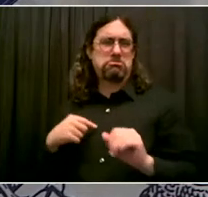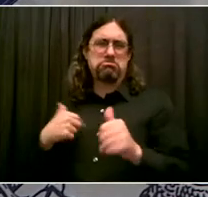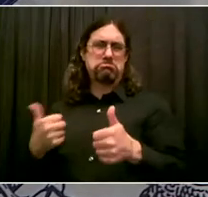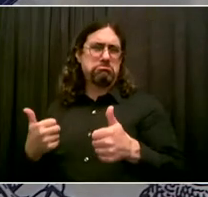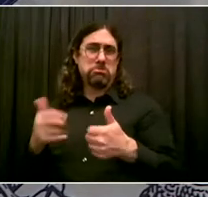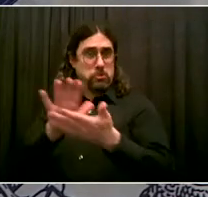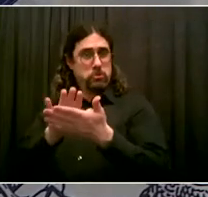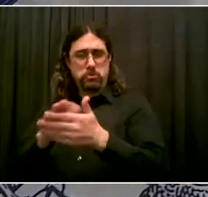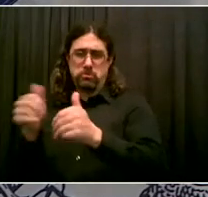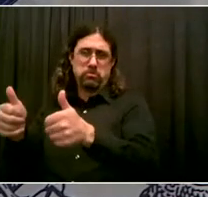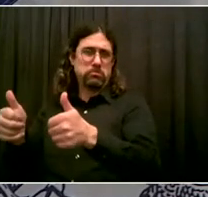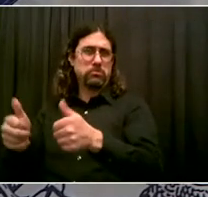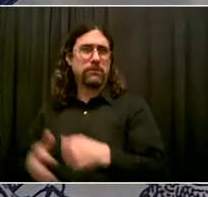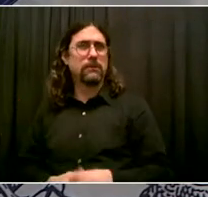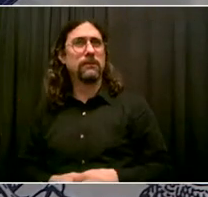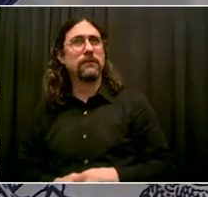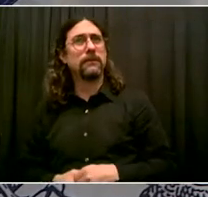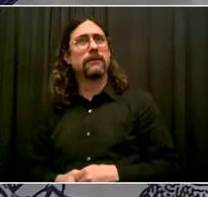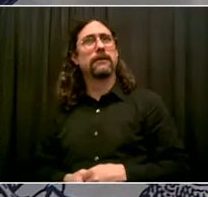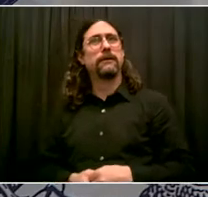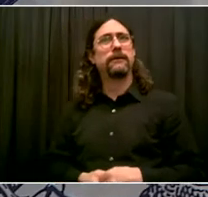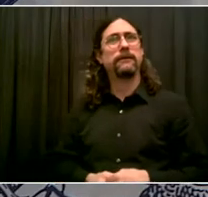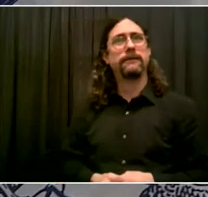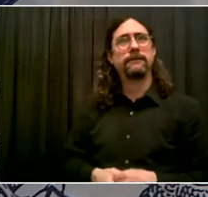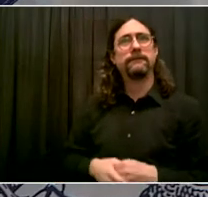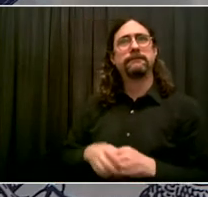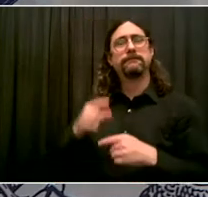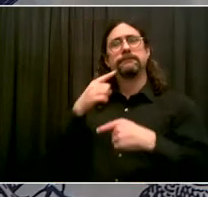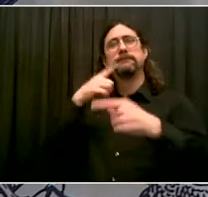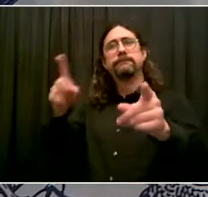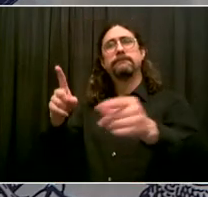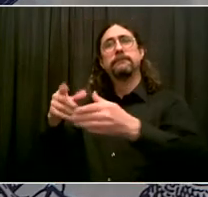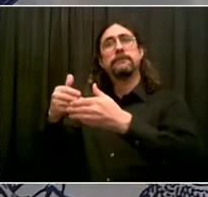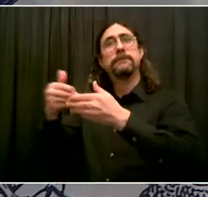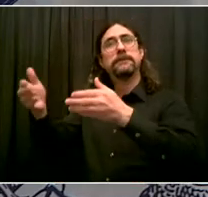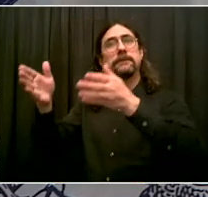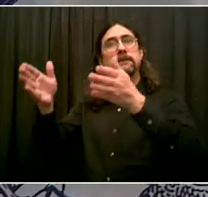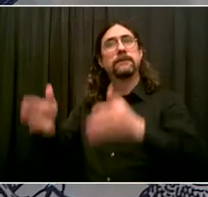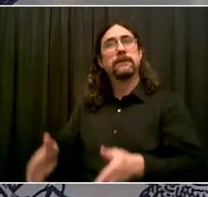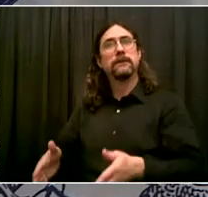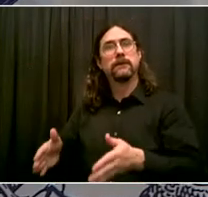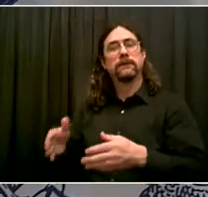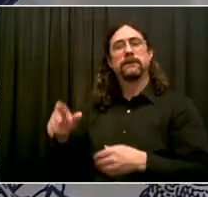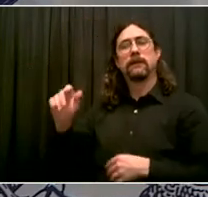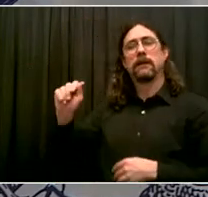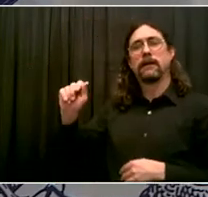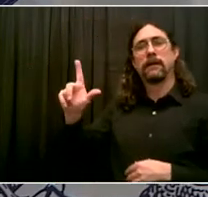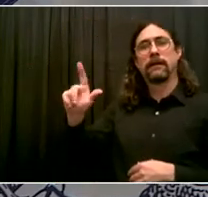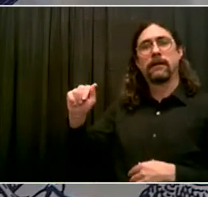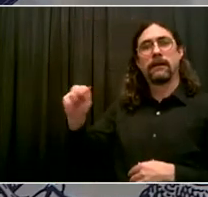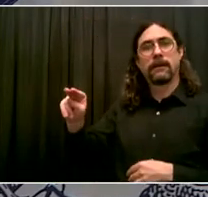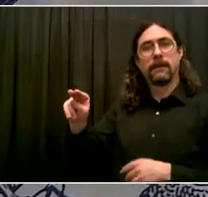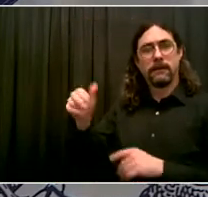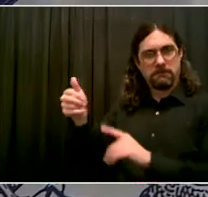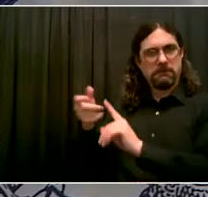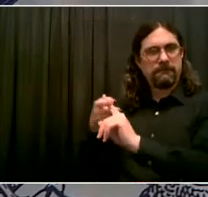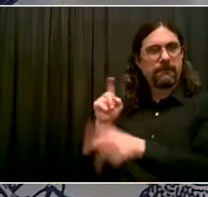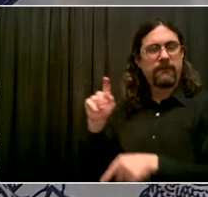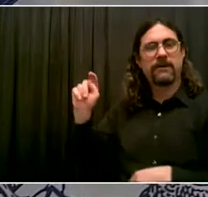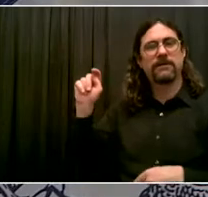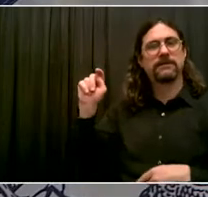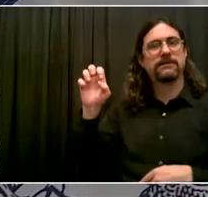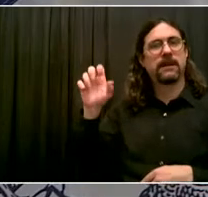Good morning, Mayor. How are you? How are you feeling about the injection, the shot? I am feeling very good, Alan. Everything's feeling good.